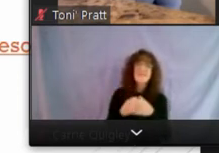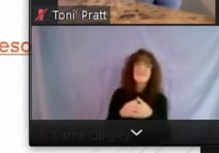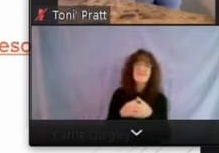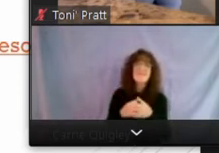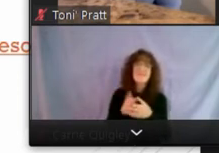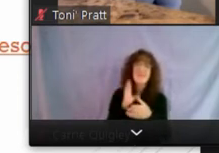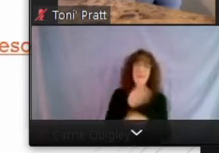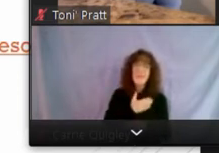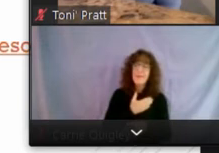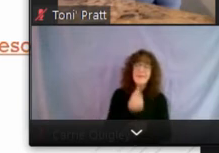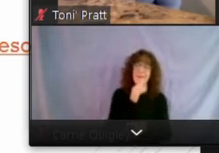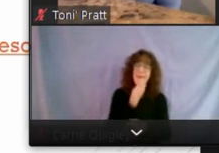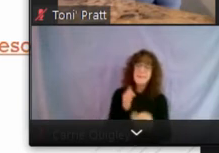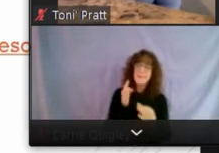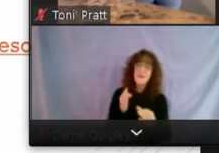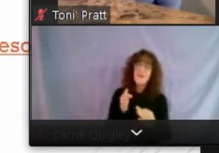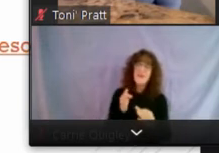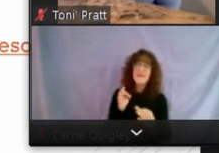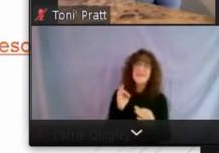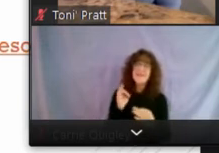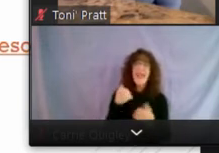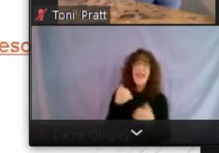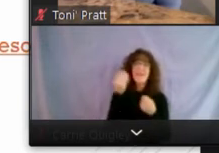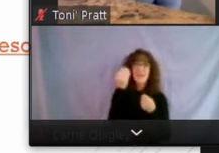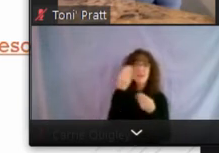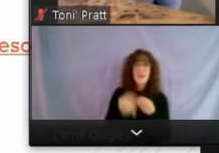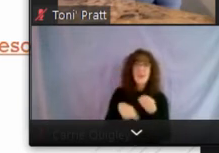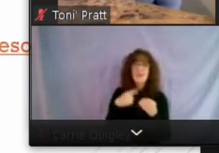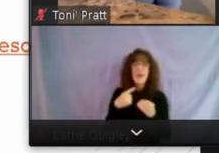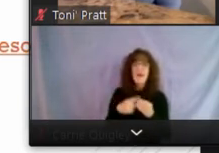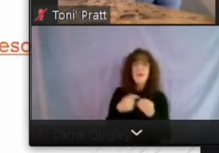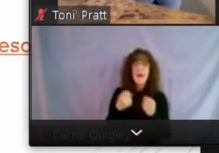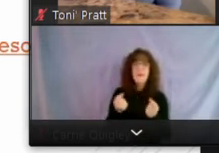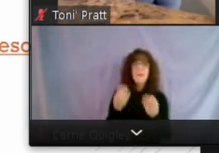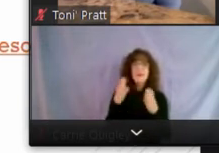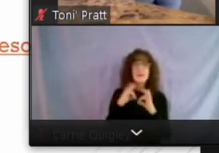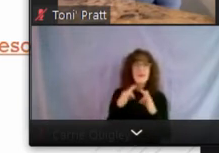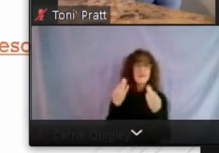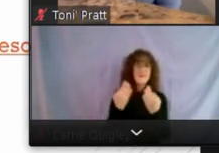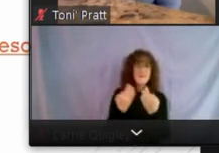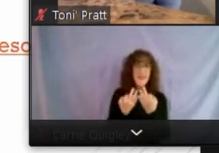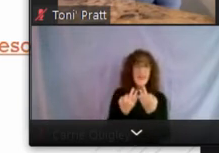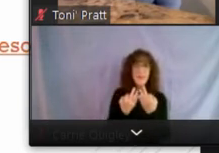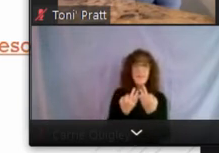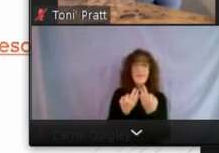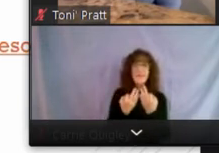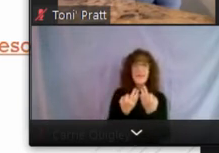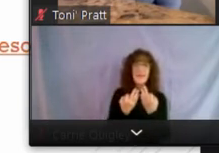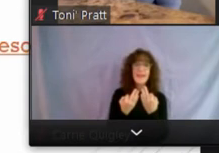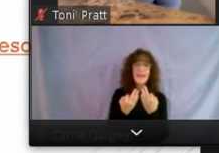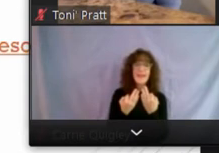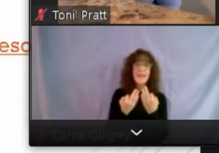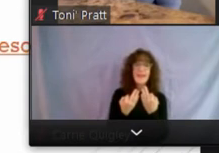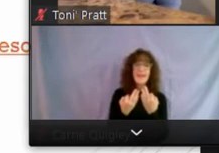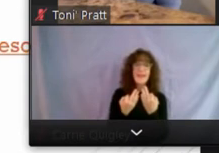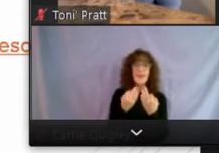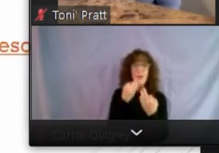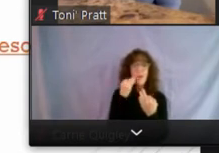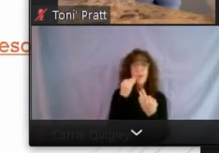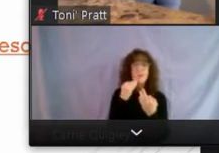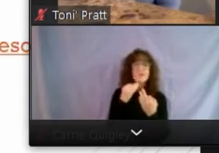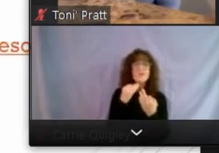admit it's not perfect. It has information about multifamily, uh, complexes insured by the